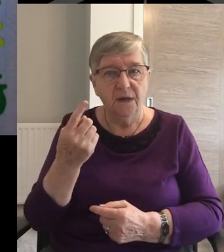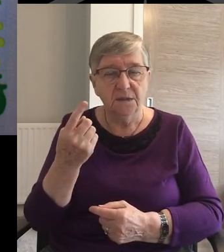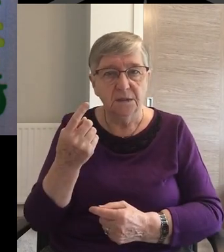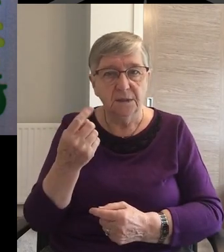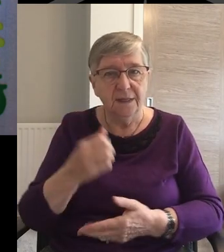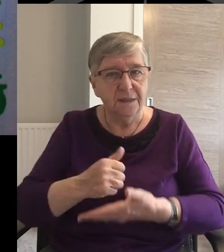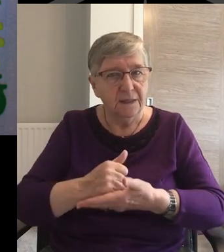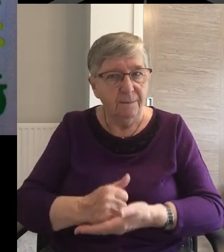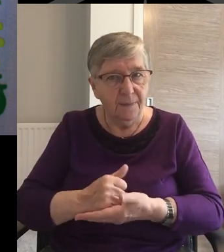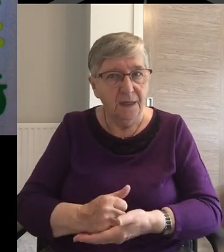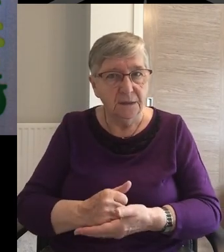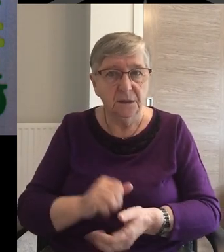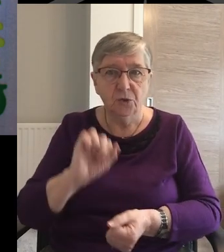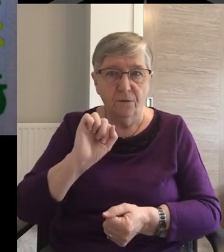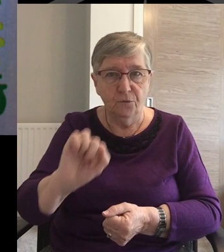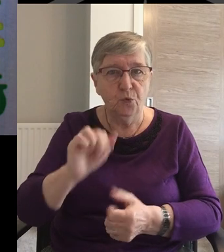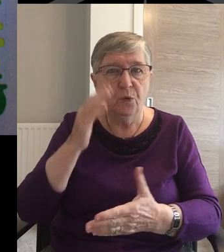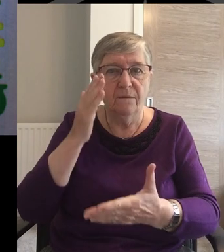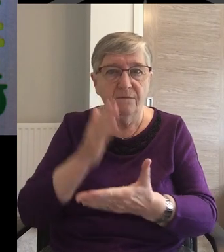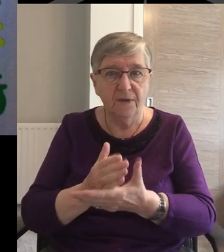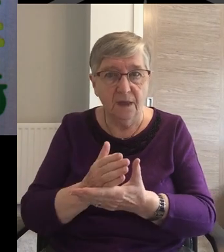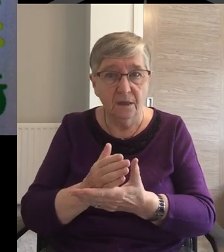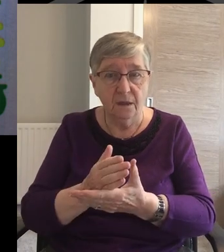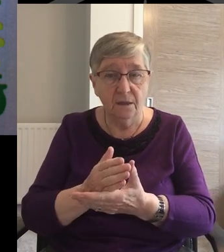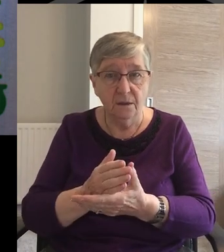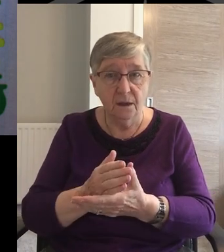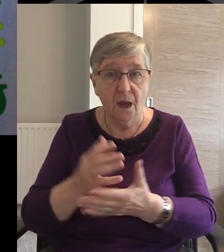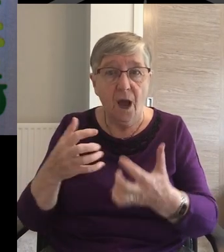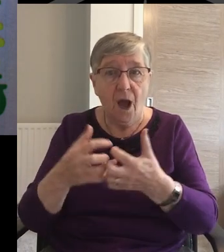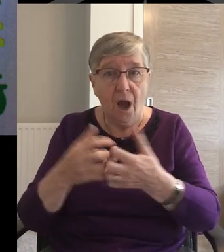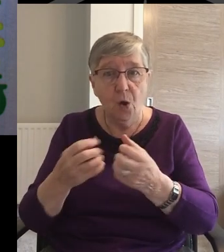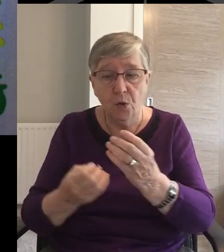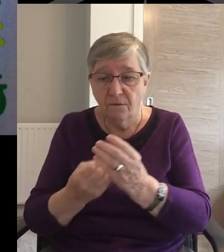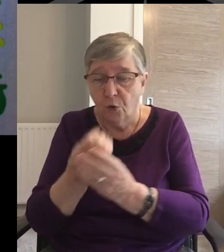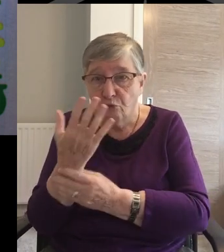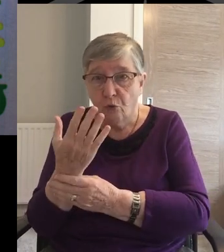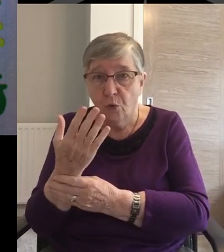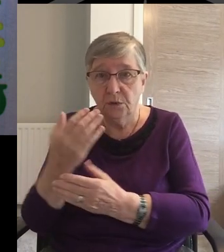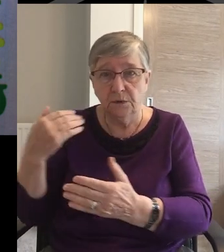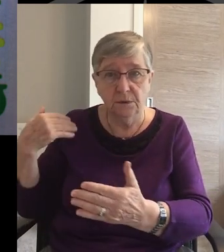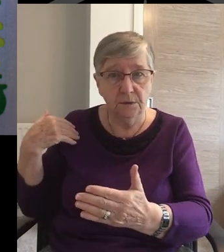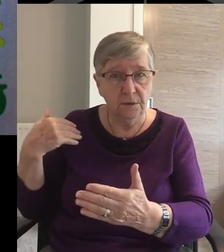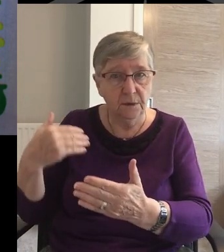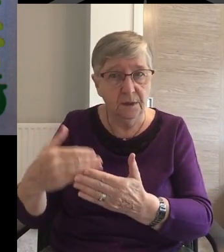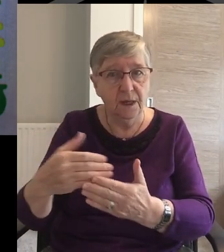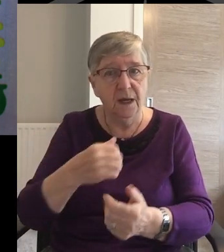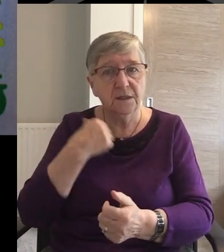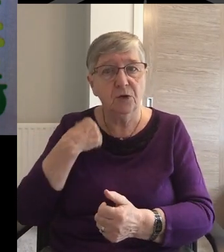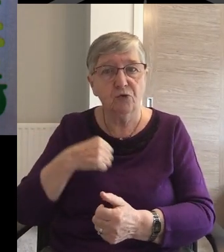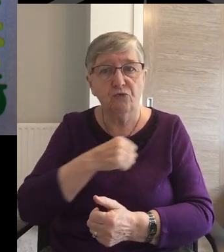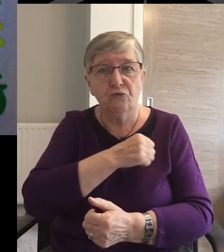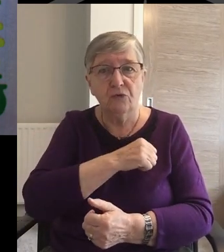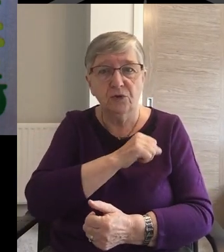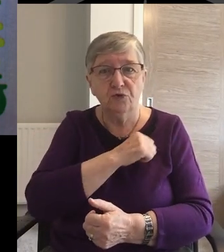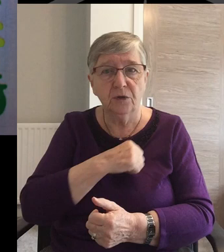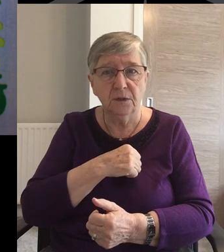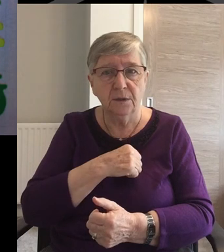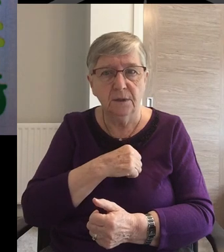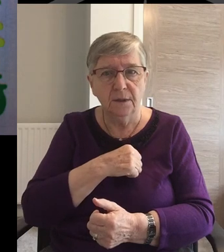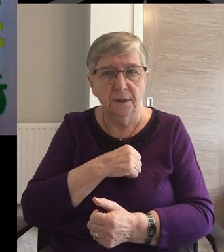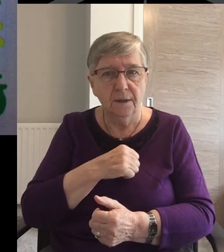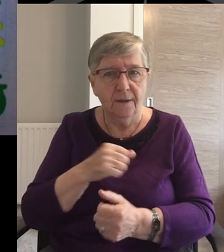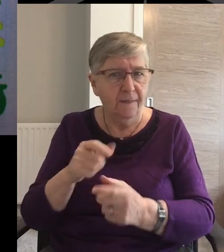of their faith How far they have come In their Christian journey They excel in speech In